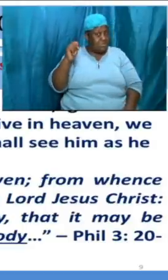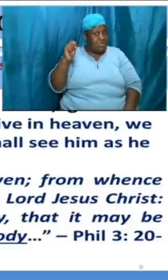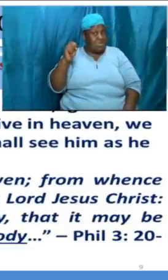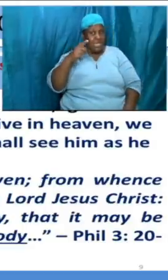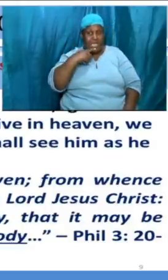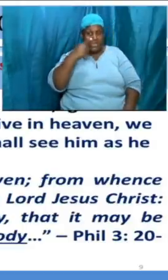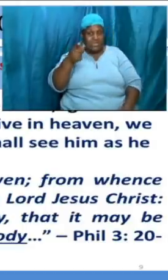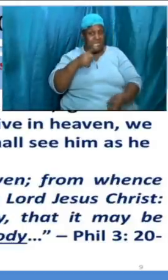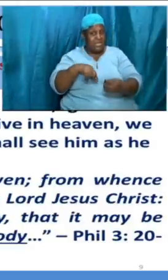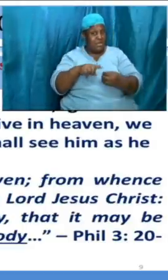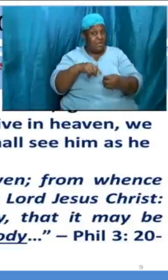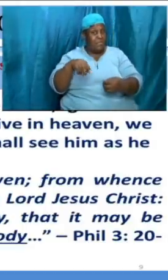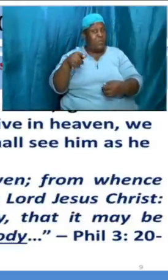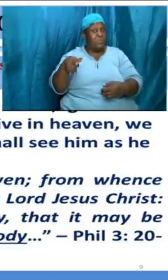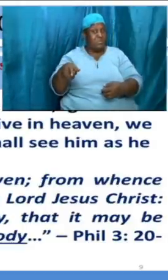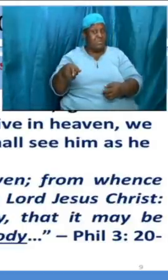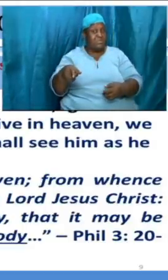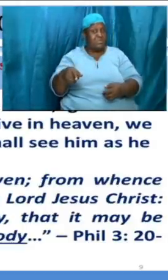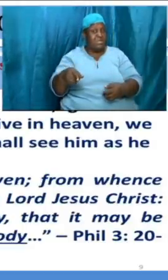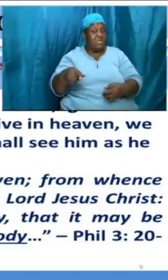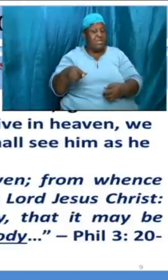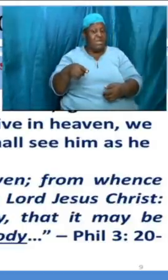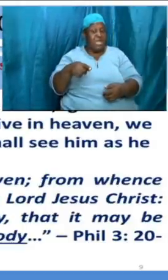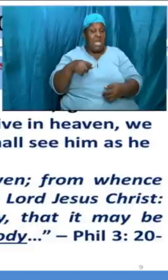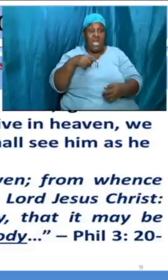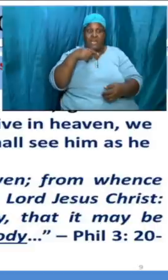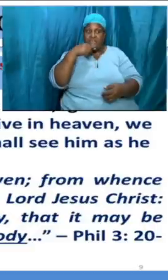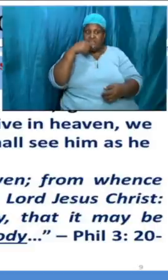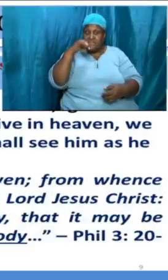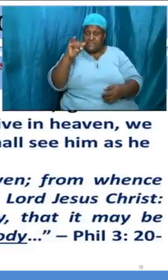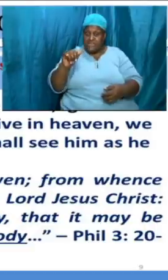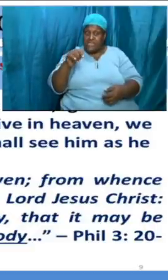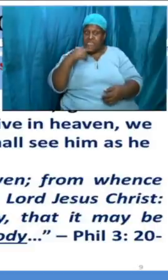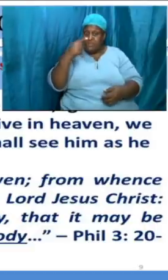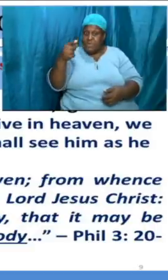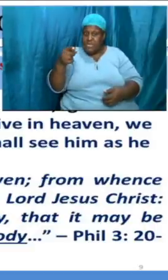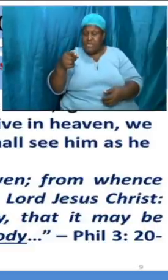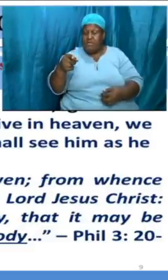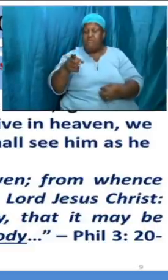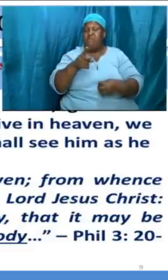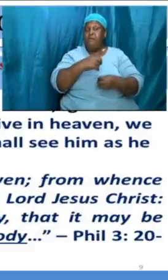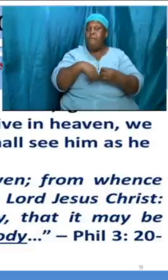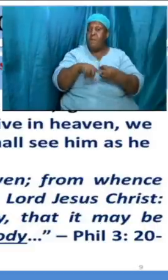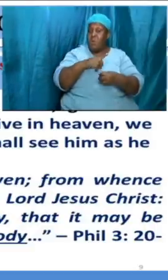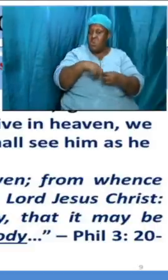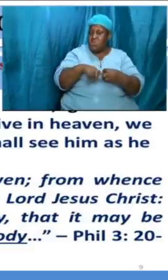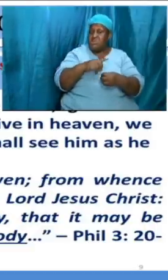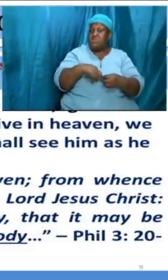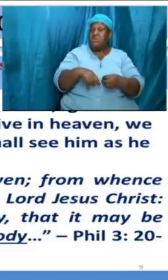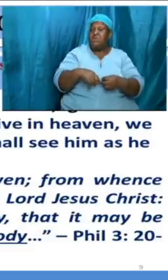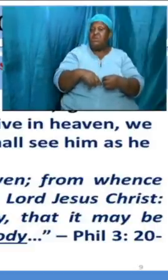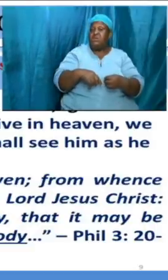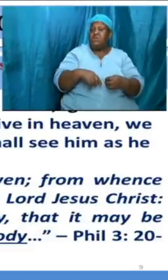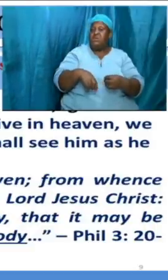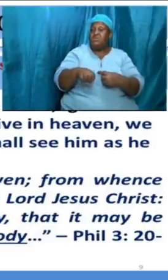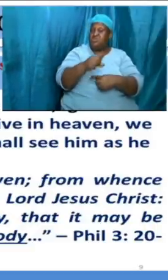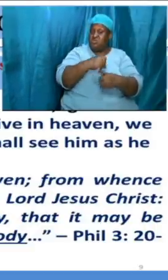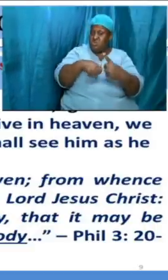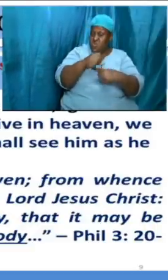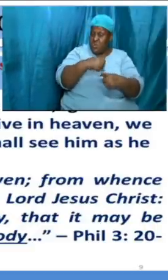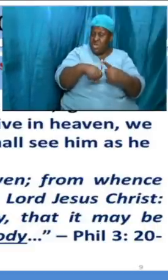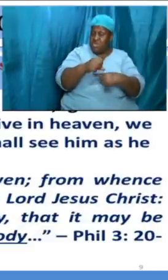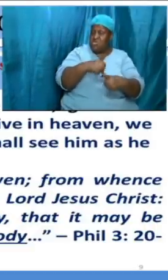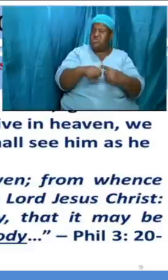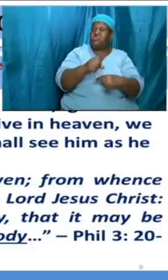so we are still talking about the state the form that we are going to be in uh when we are in